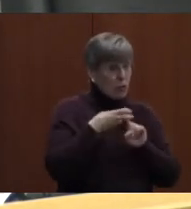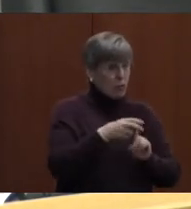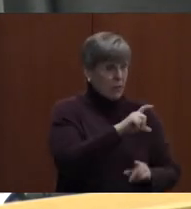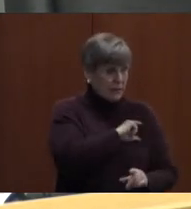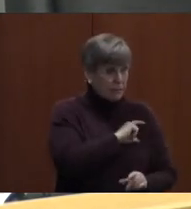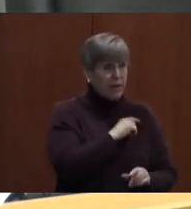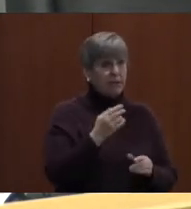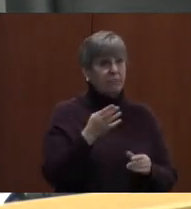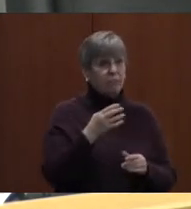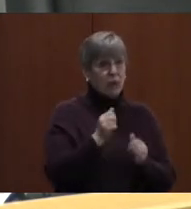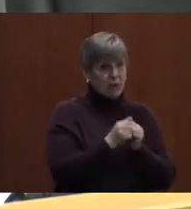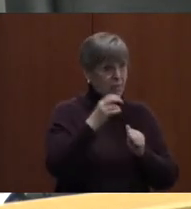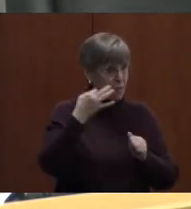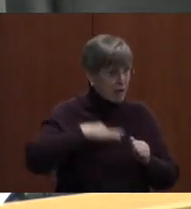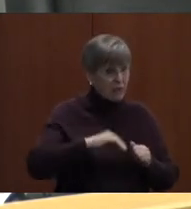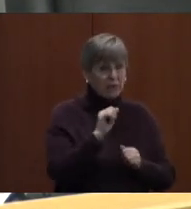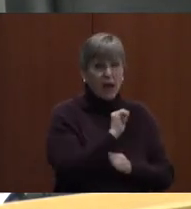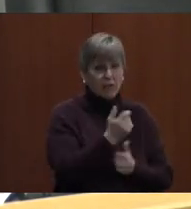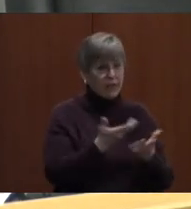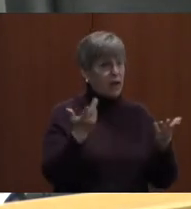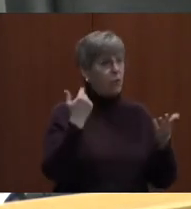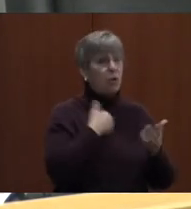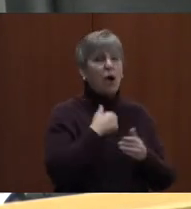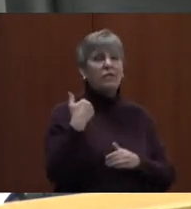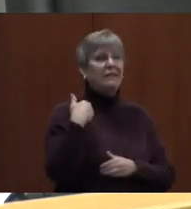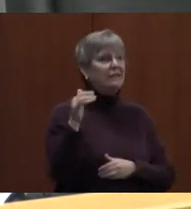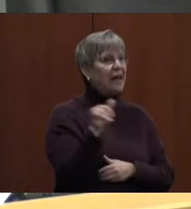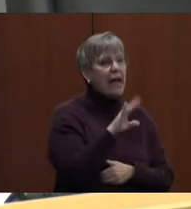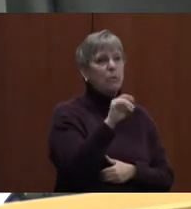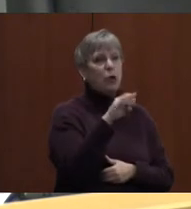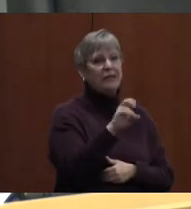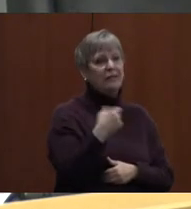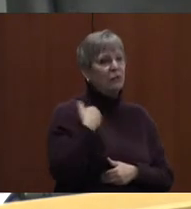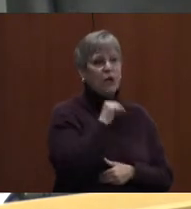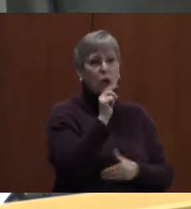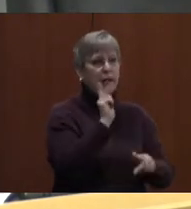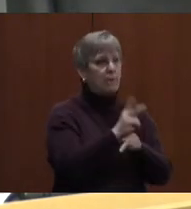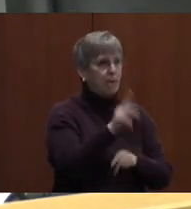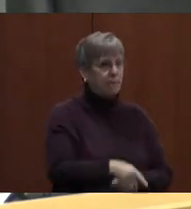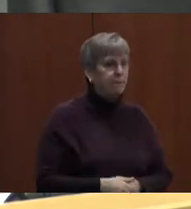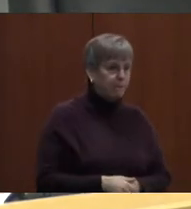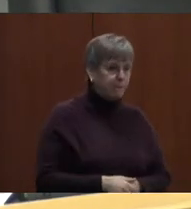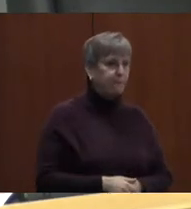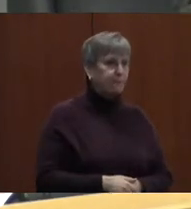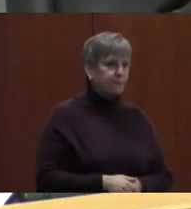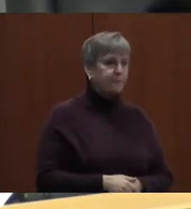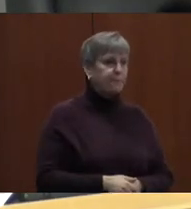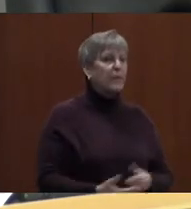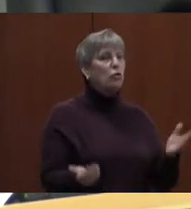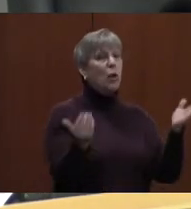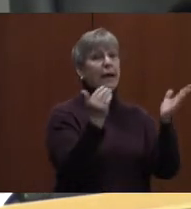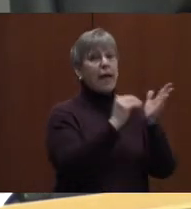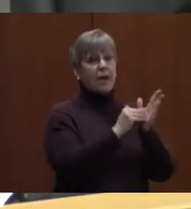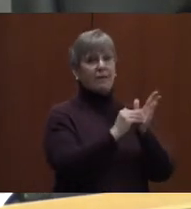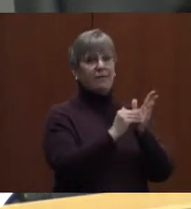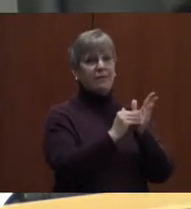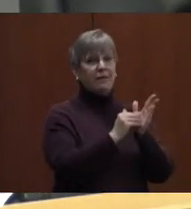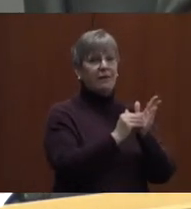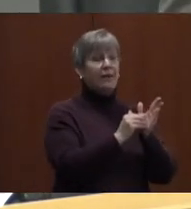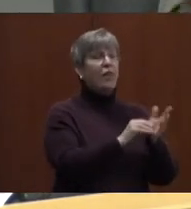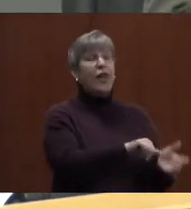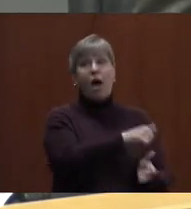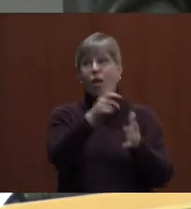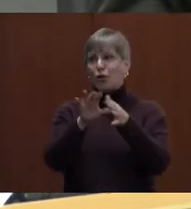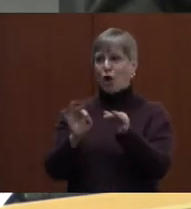whatever. It's a crisis. We will have that same crisis if we don't keep pace. So, again, back to the other comment,